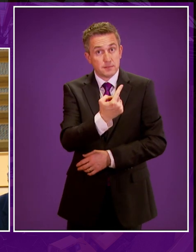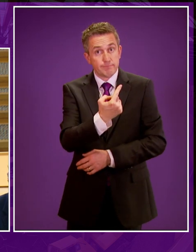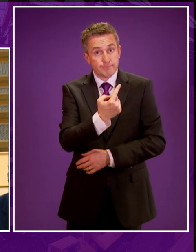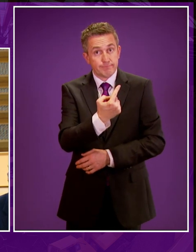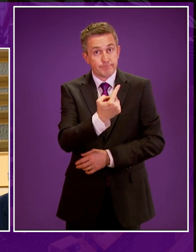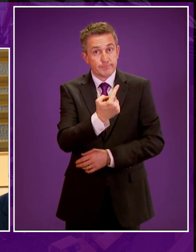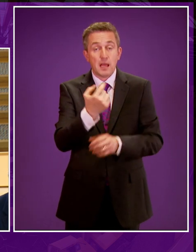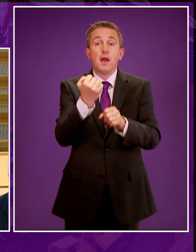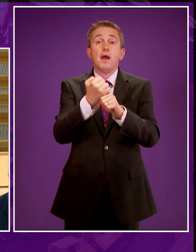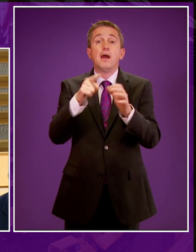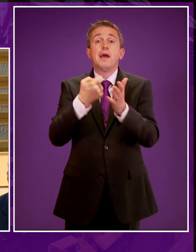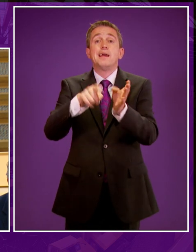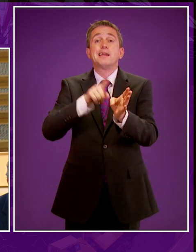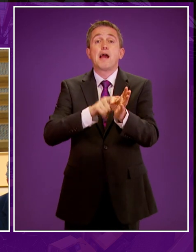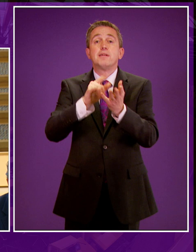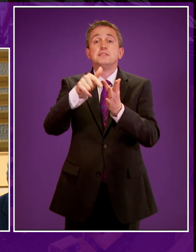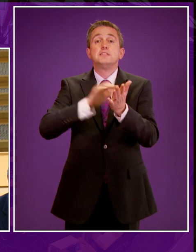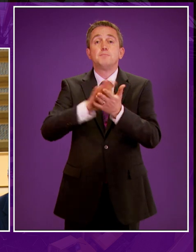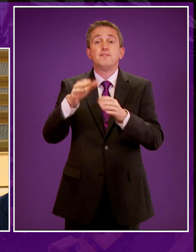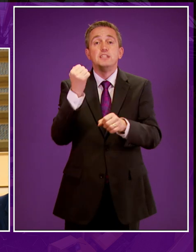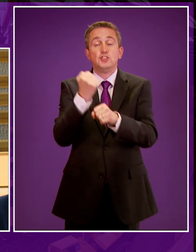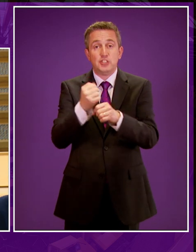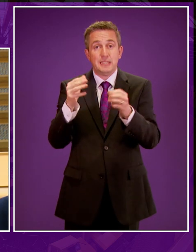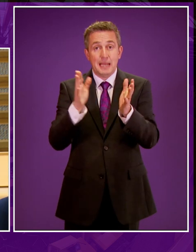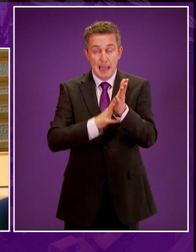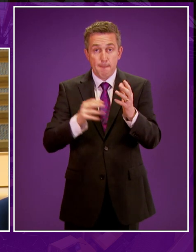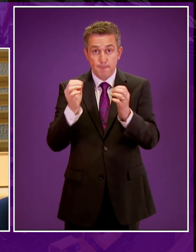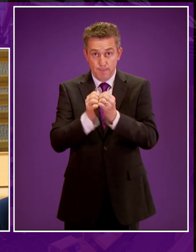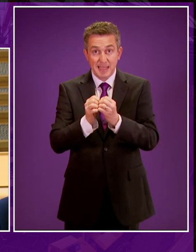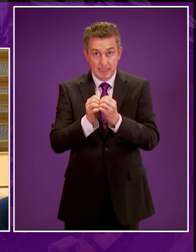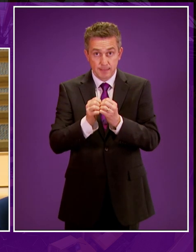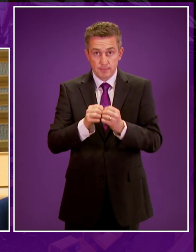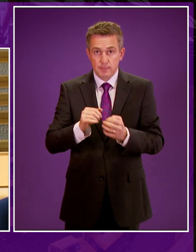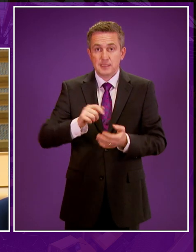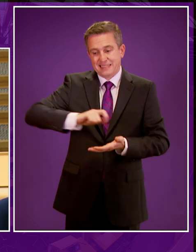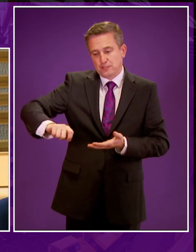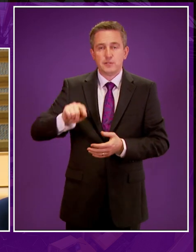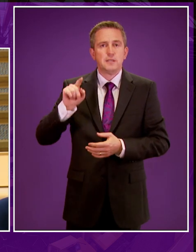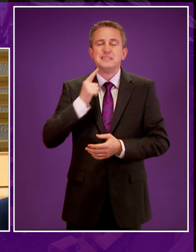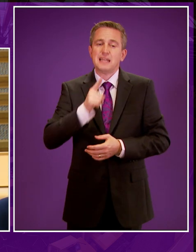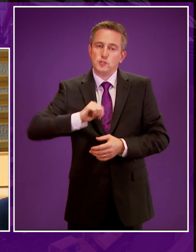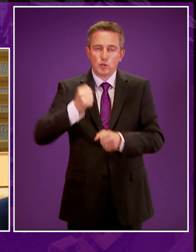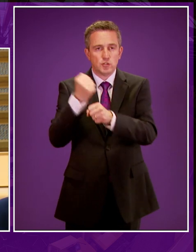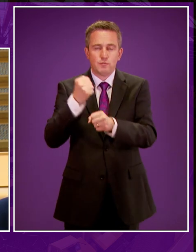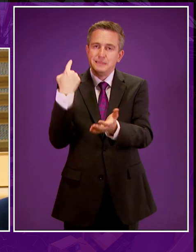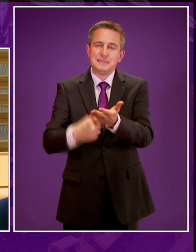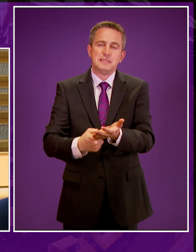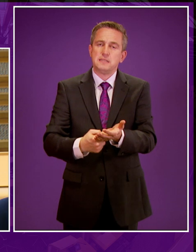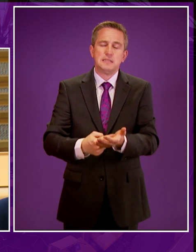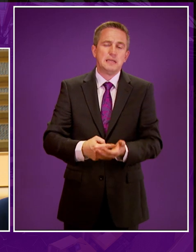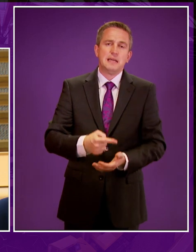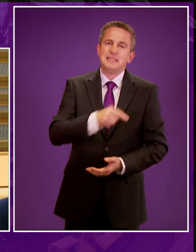specifically Gary Smith, the GMB's Scottish secretary, who denounced the Scottish government's decision as dishonest and hypocritical,